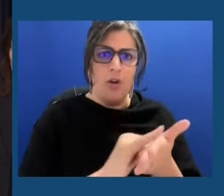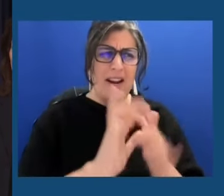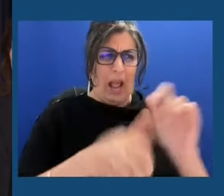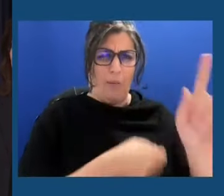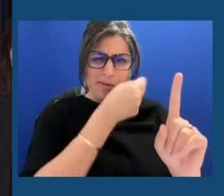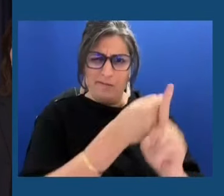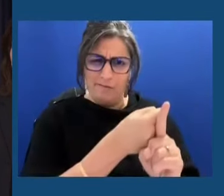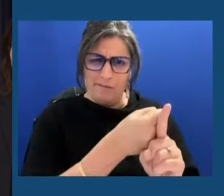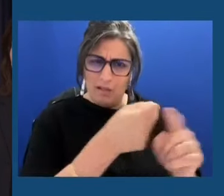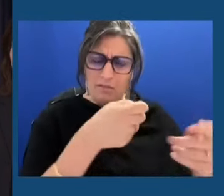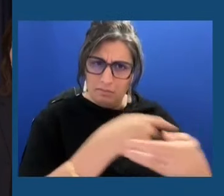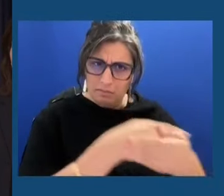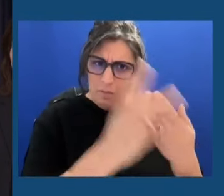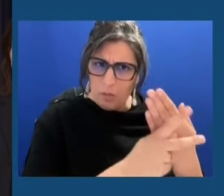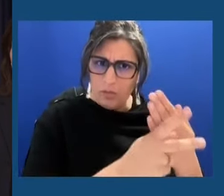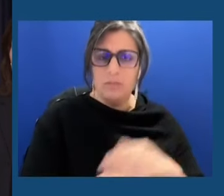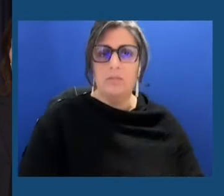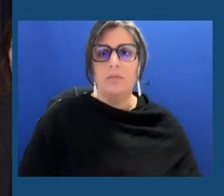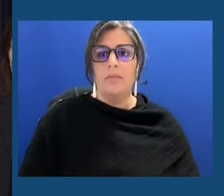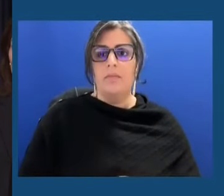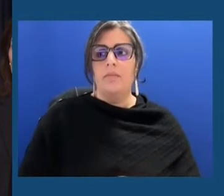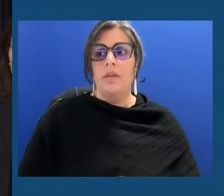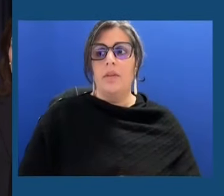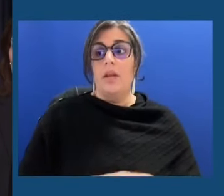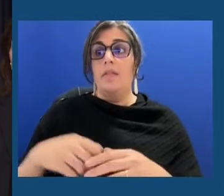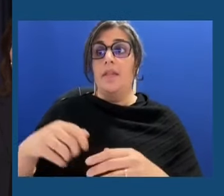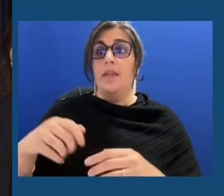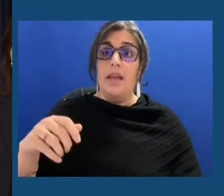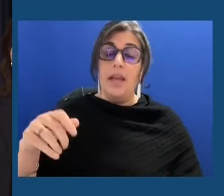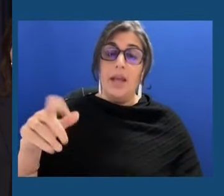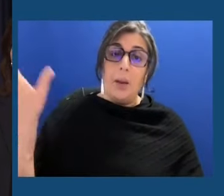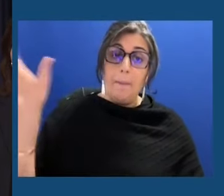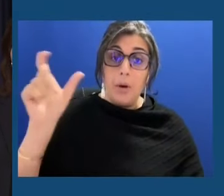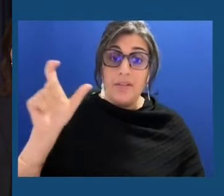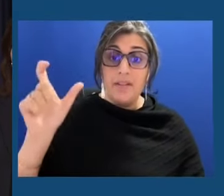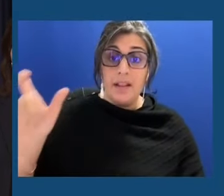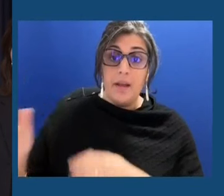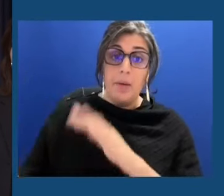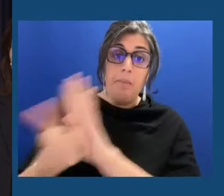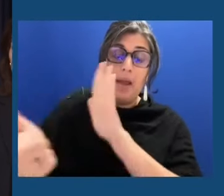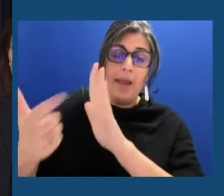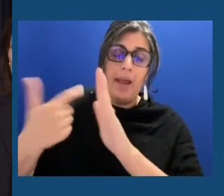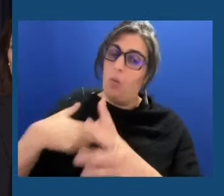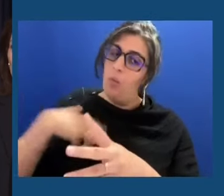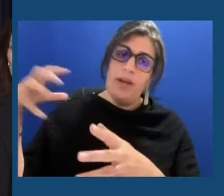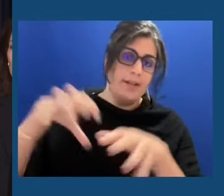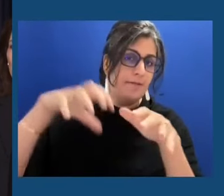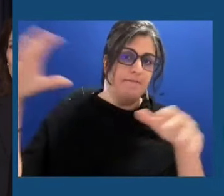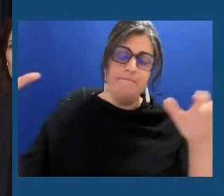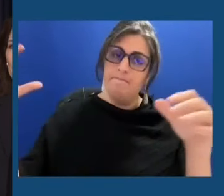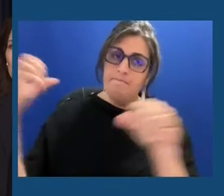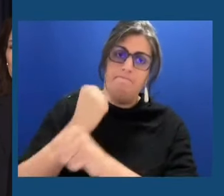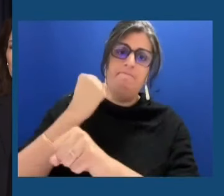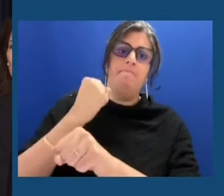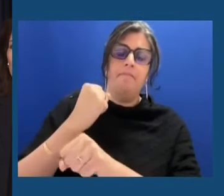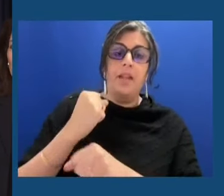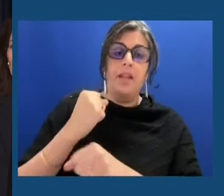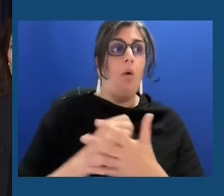We beat the Muslim ban. We stopped the dismantling of the United States Postal Service.